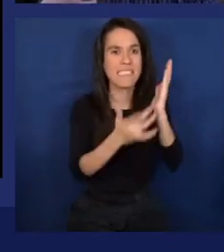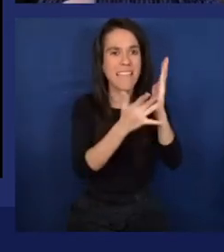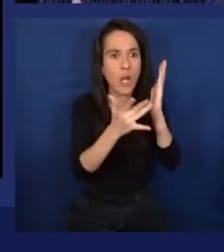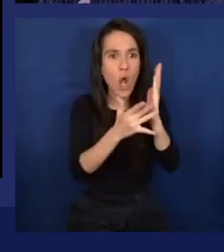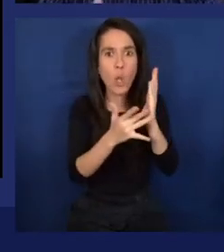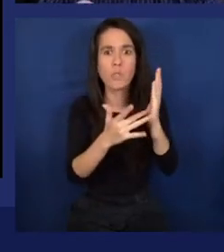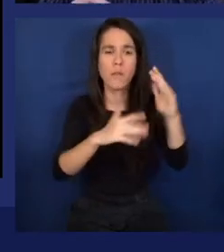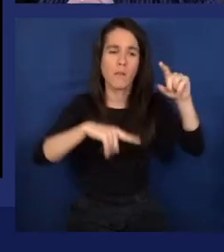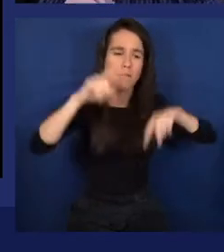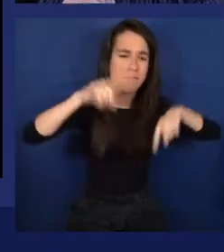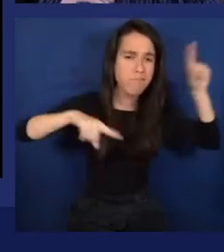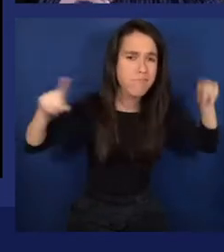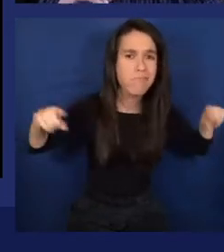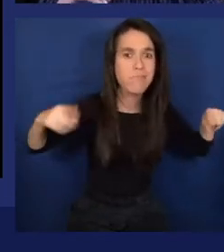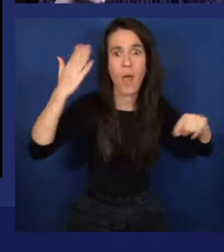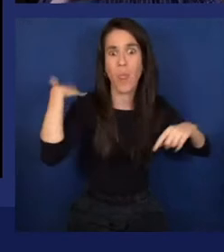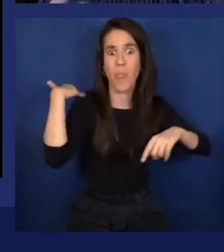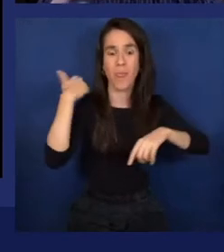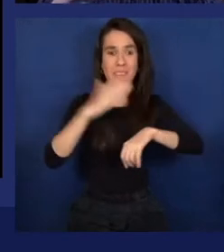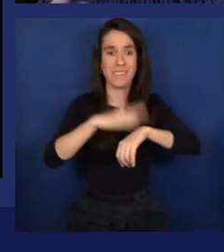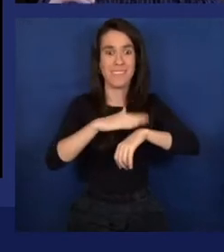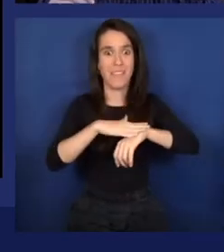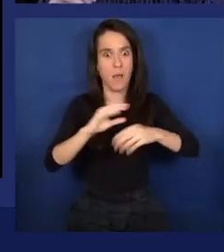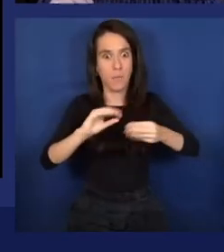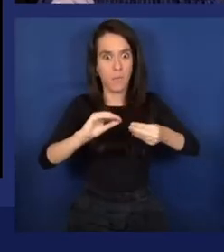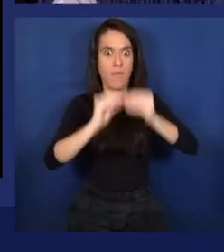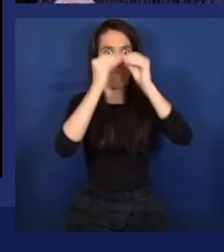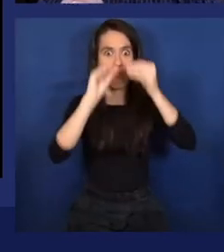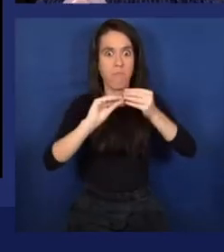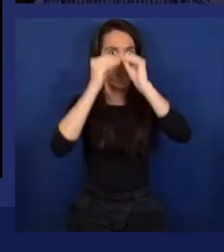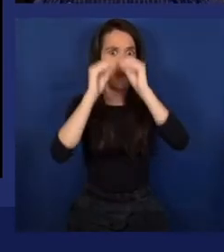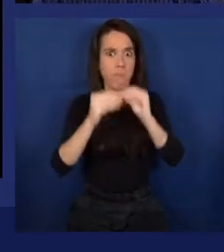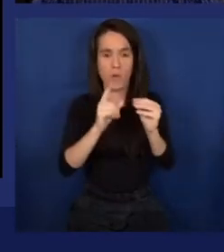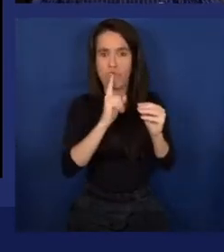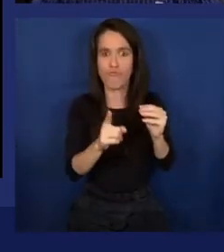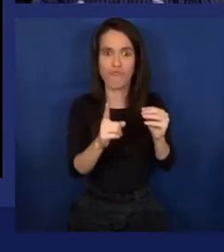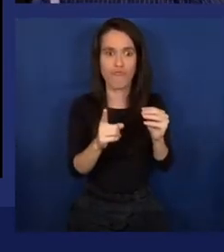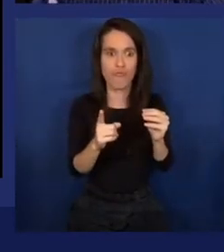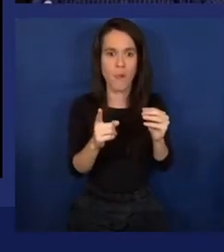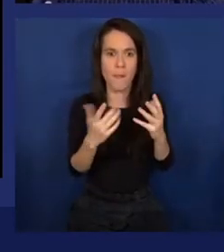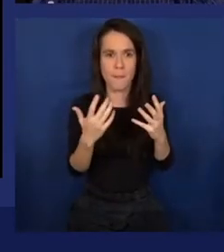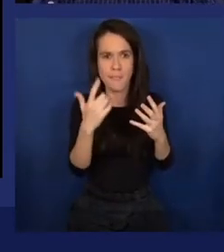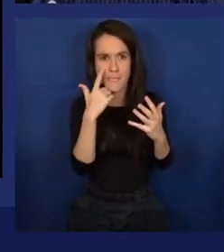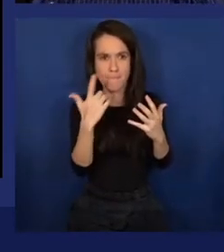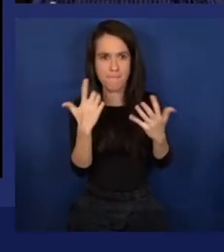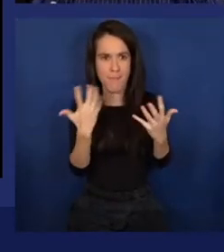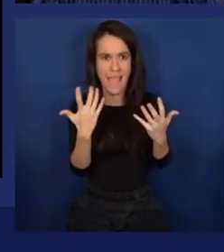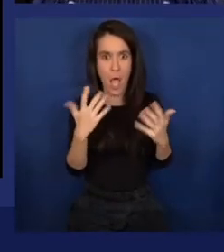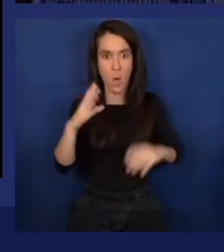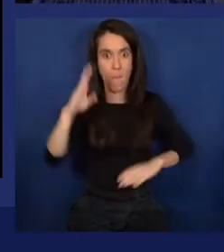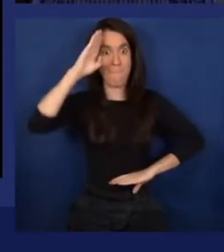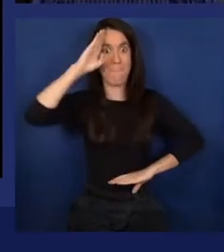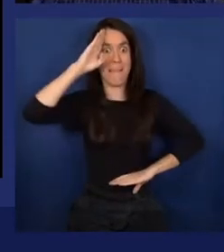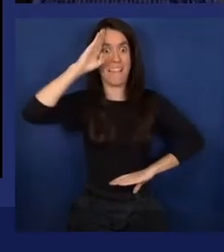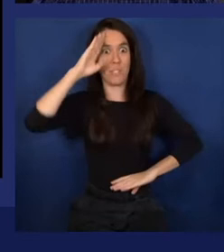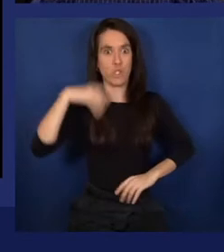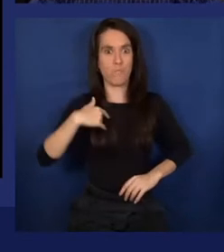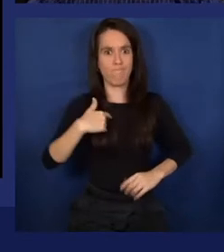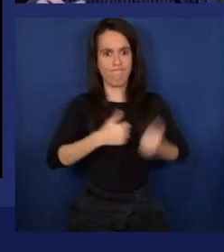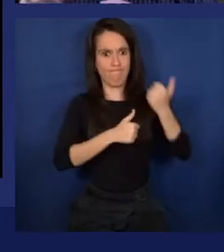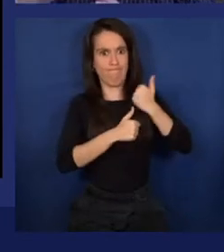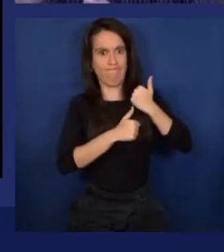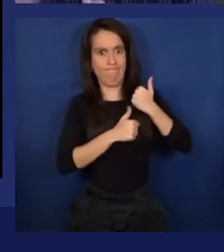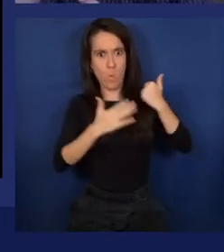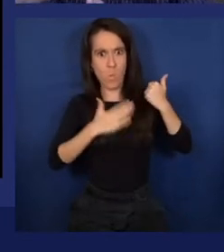a lot of the most important things that were invented had more to do with logistical planning, which the military needed a lot of and continue to use.